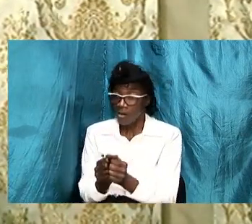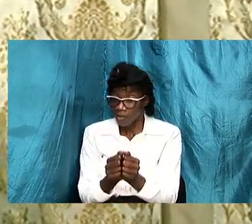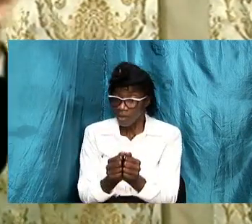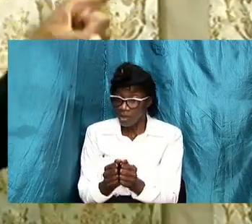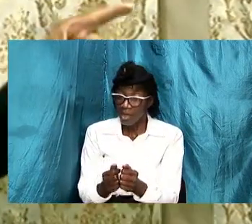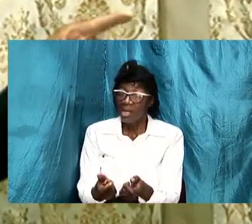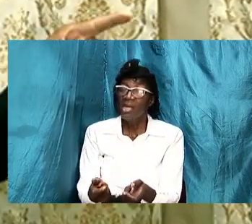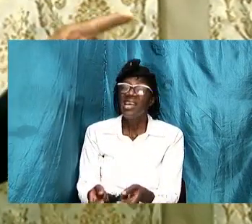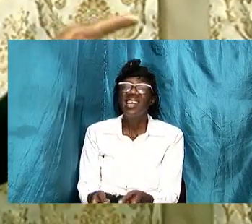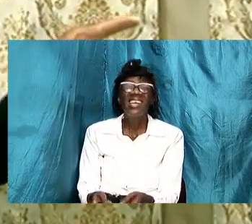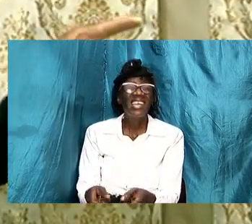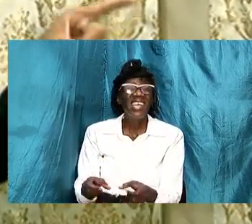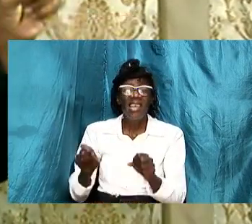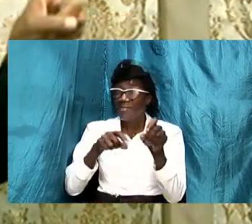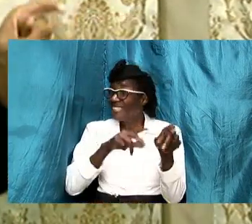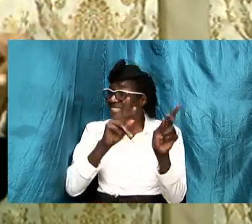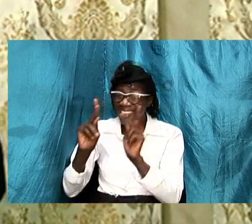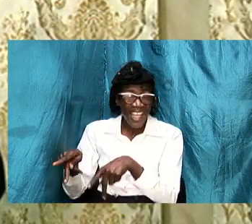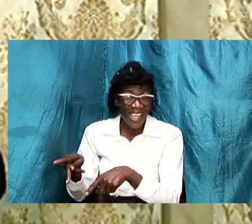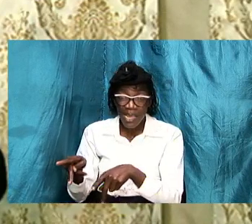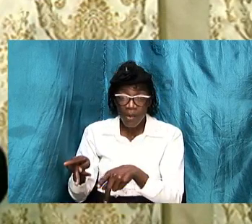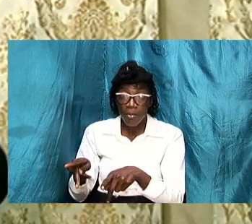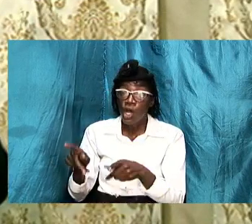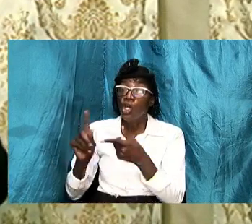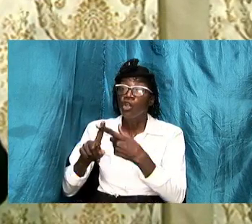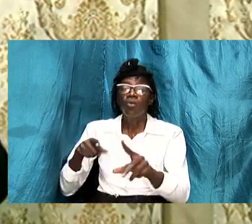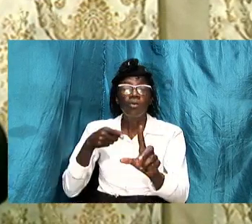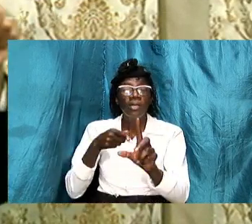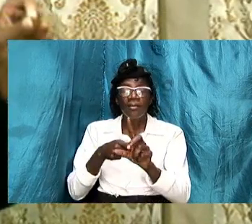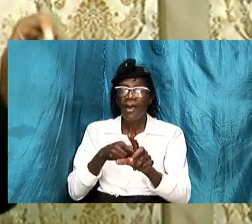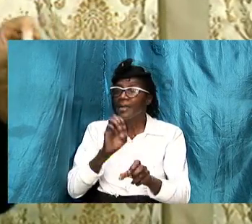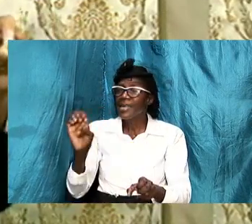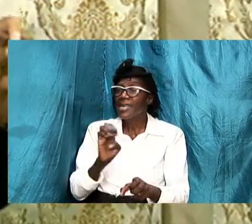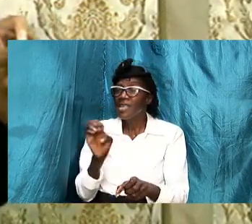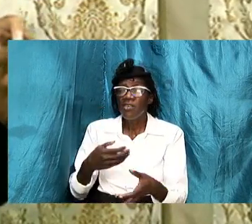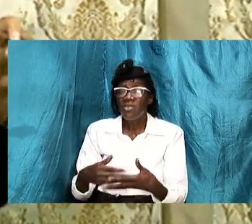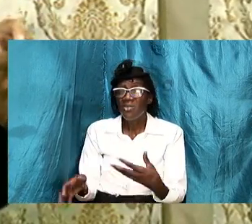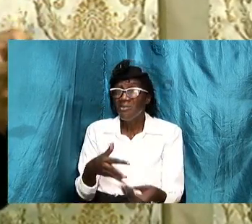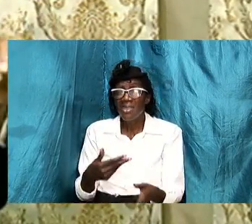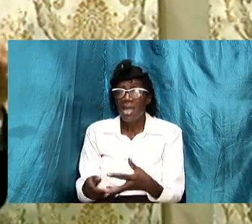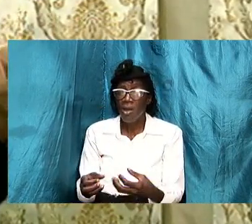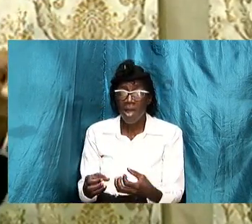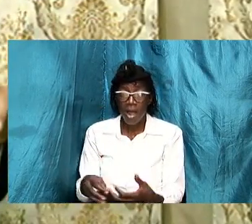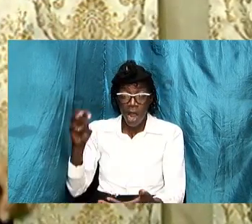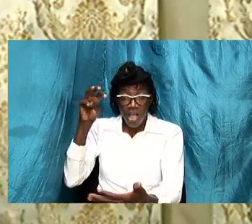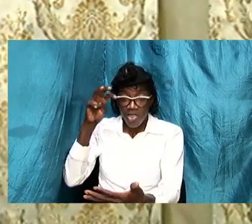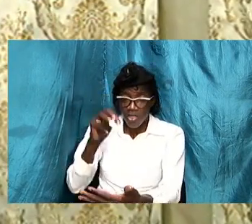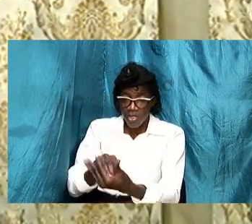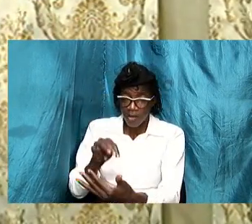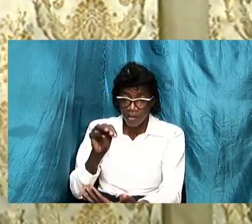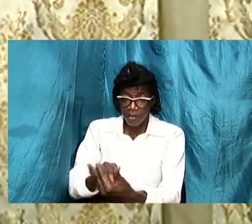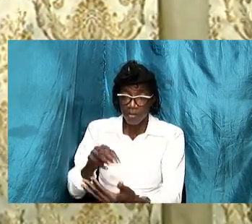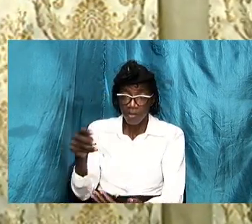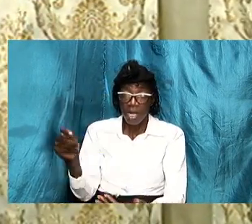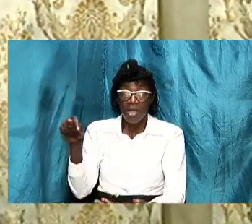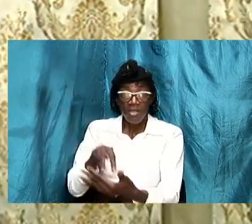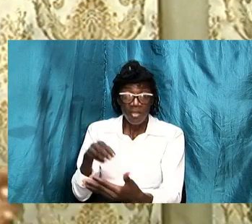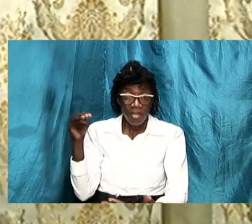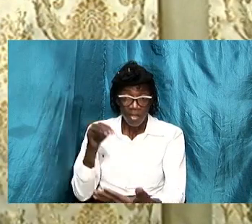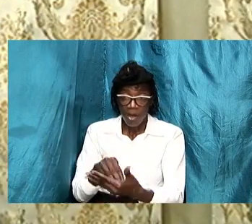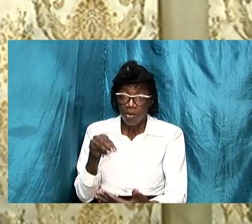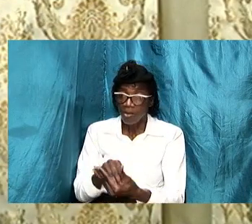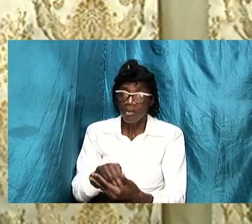them to the beginning even though they were thousands of years beyond the beginning period